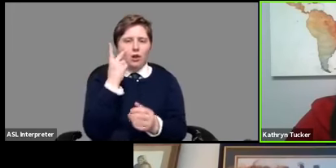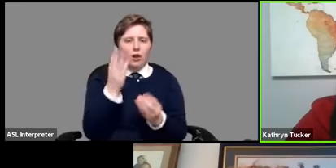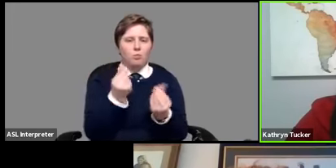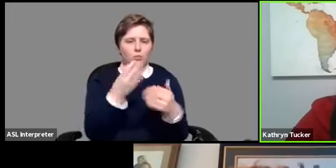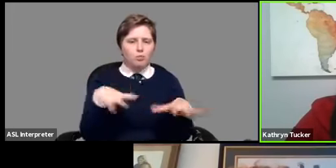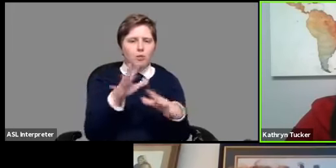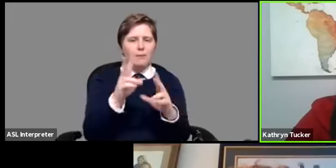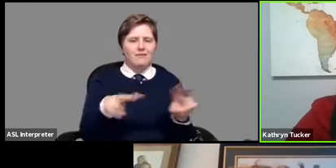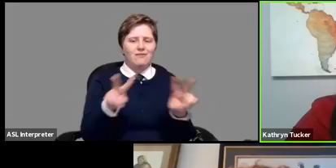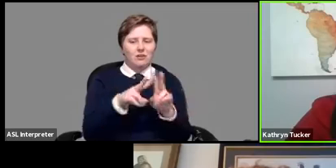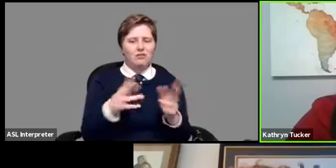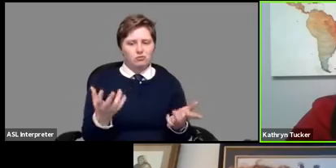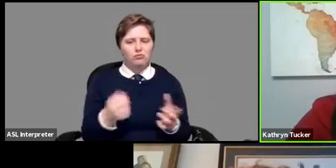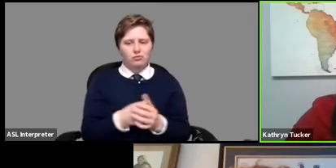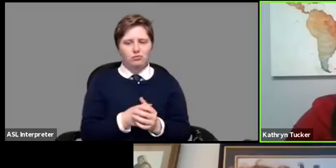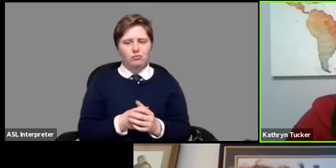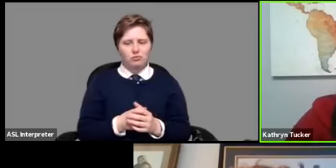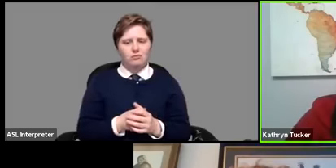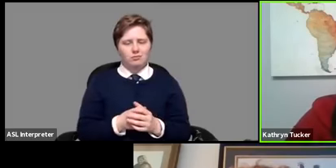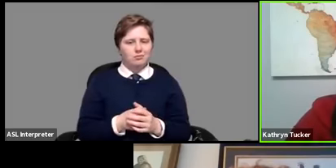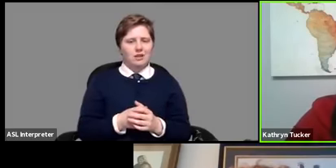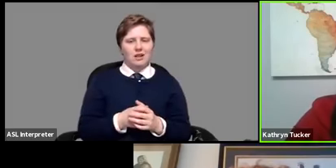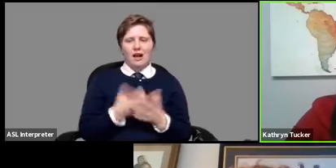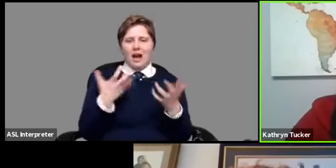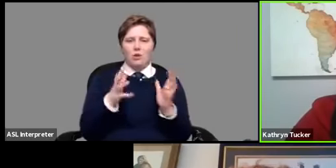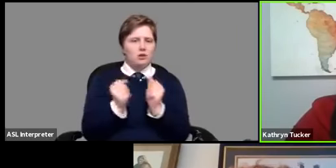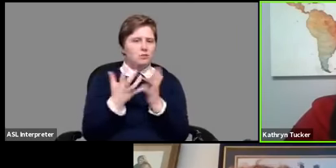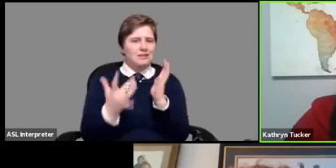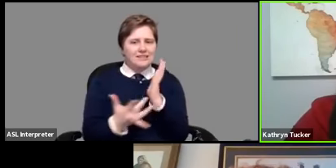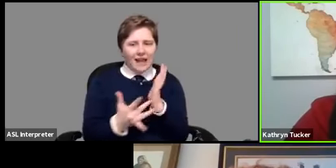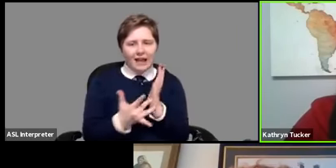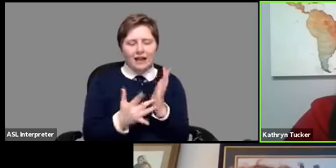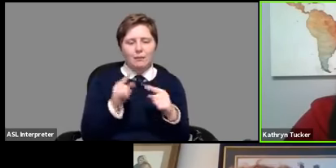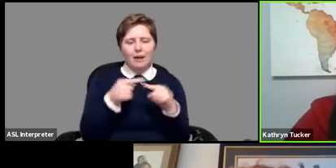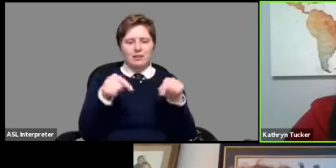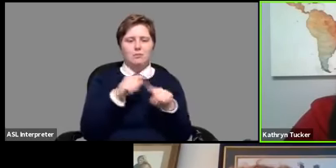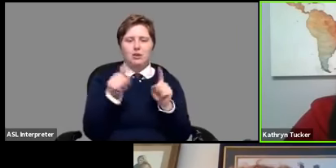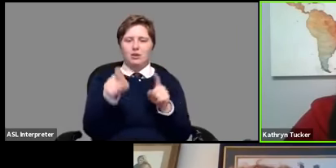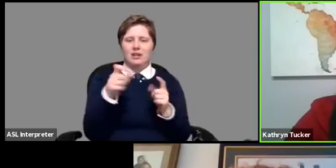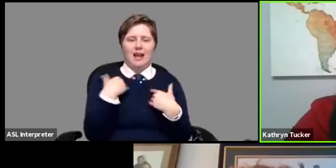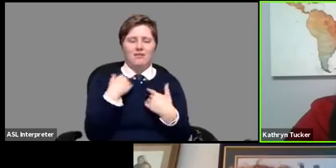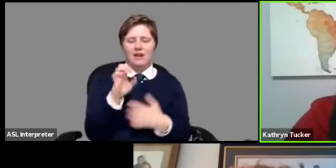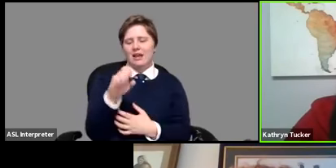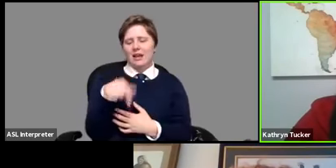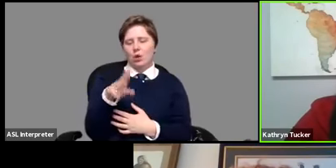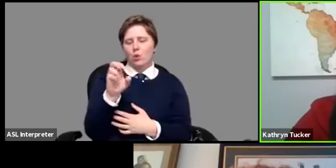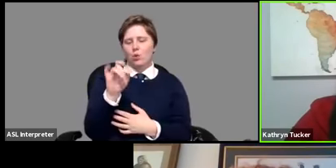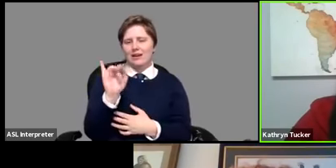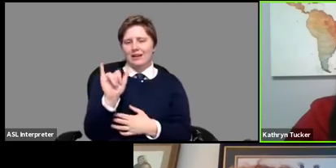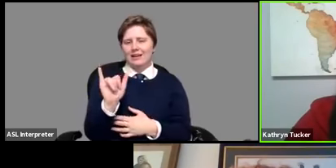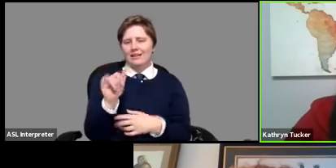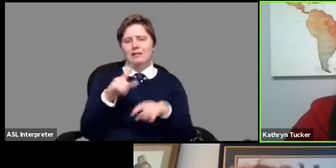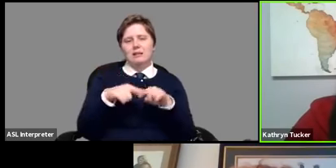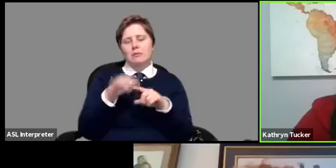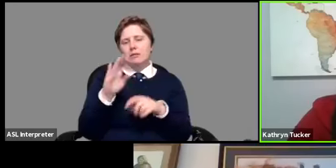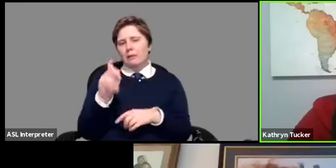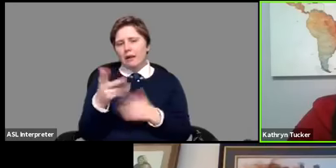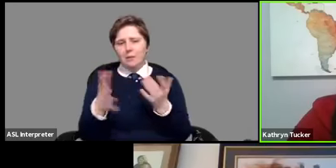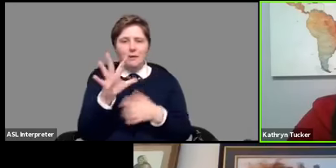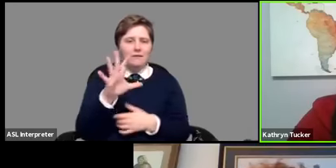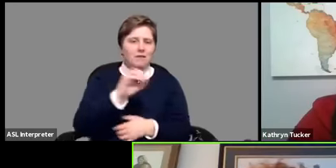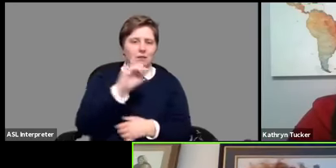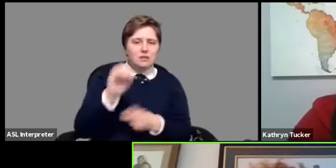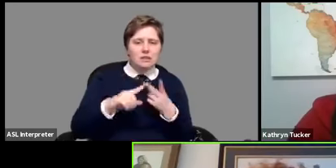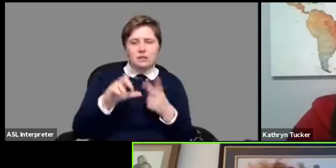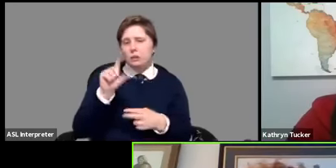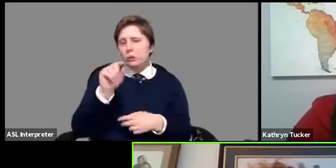okay you got to be i don't want to get too technical on this but you have to have some equity in your home depends on the bank it could be five percent it could be